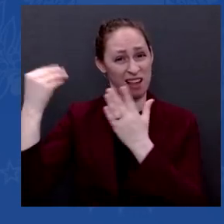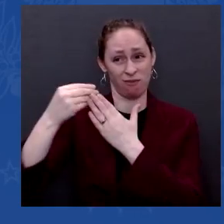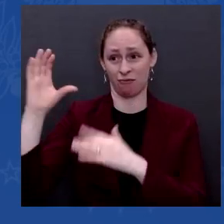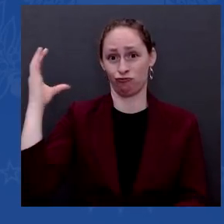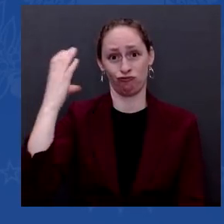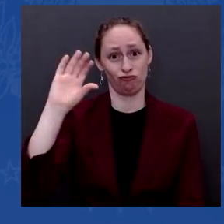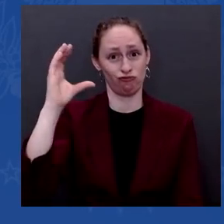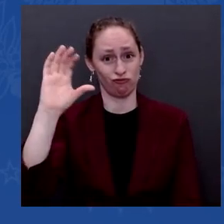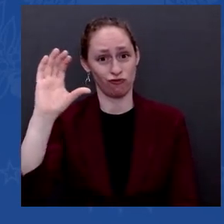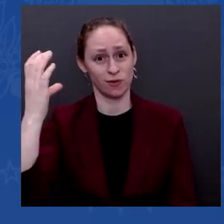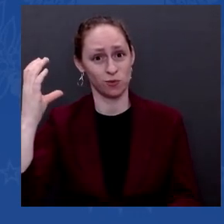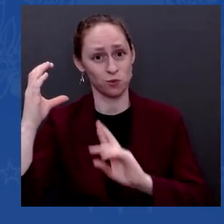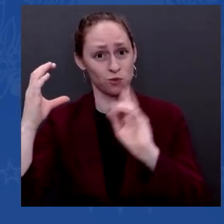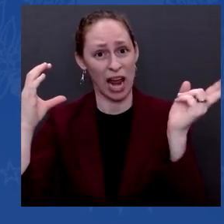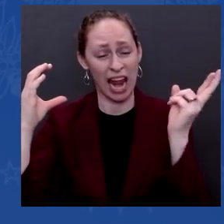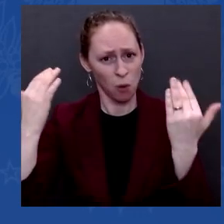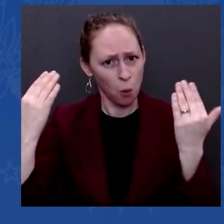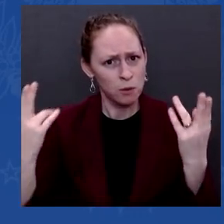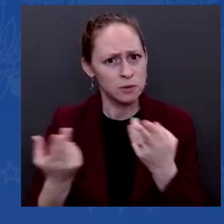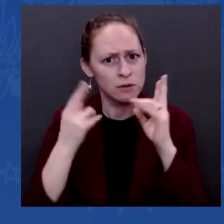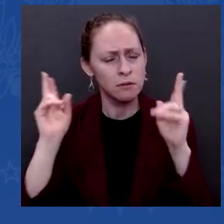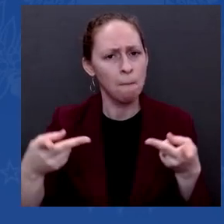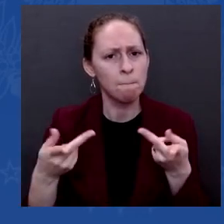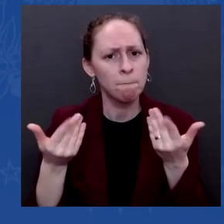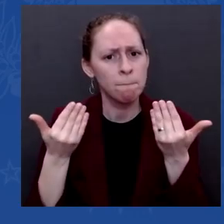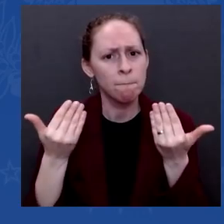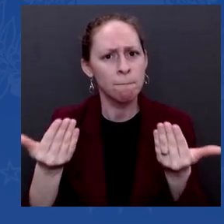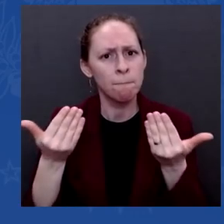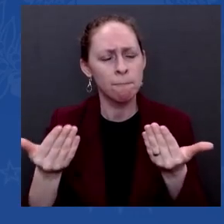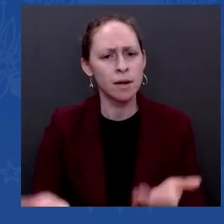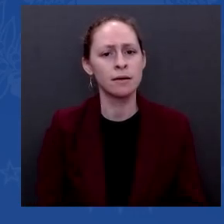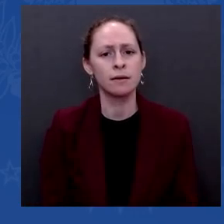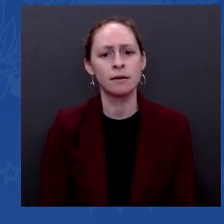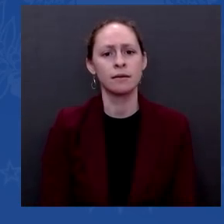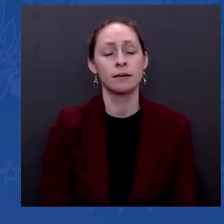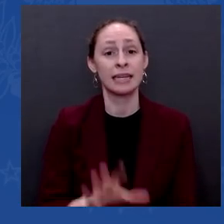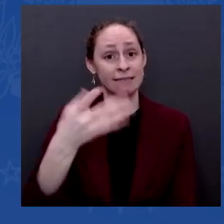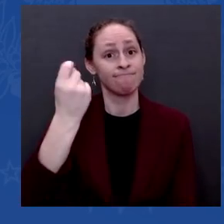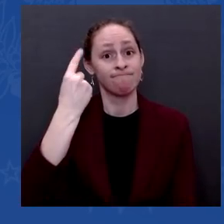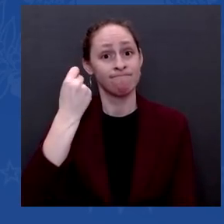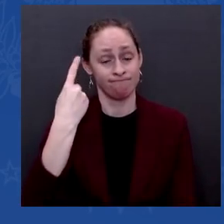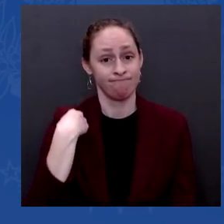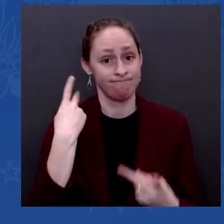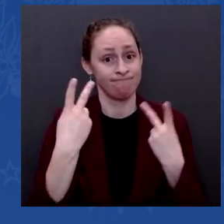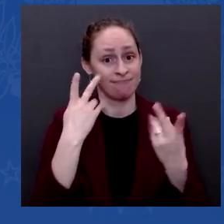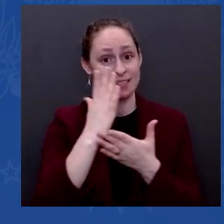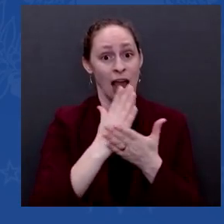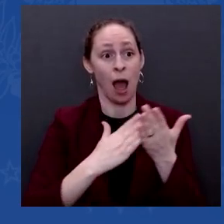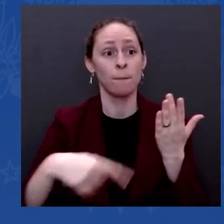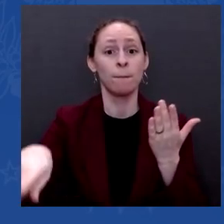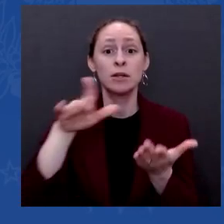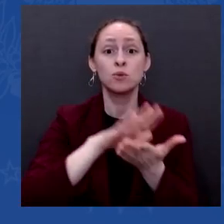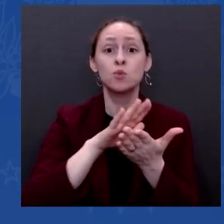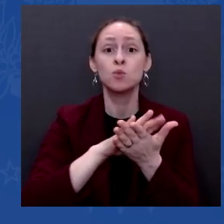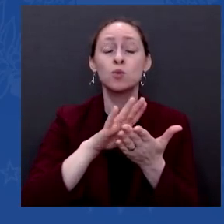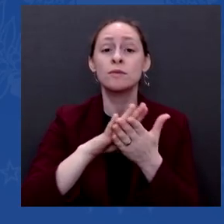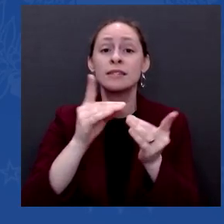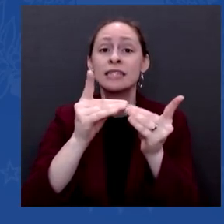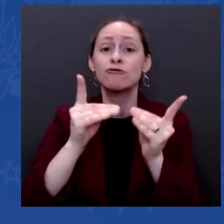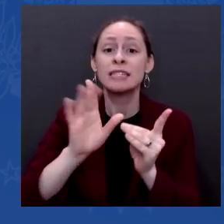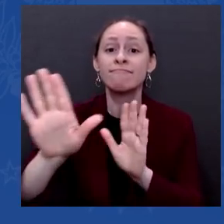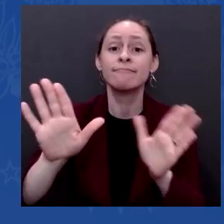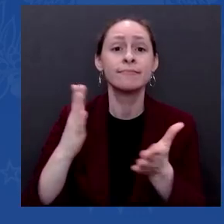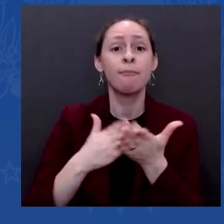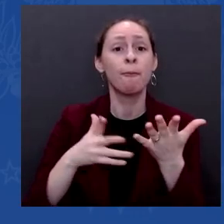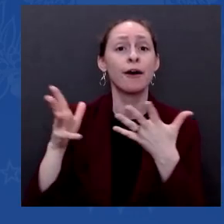district has used it as well as it should be used, but it's there. And so the, in addition to that, there is now